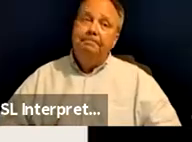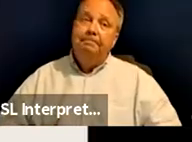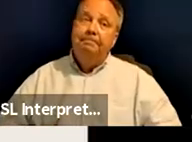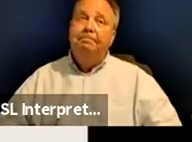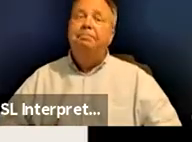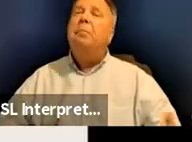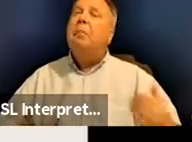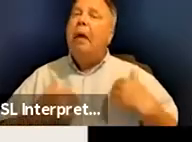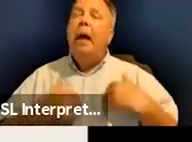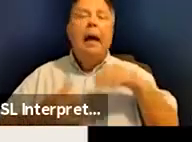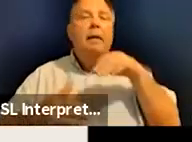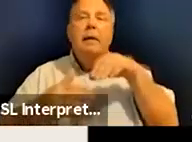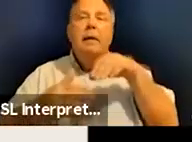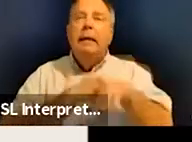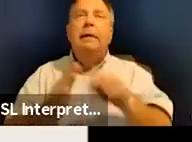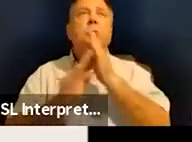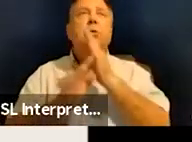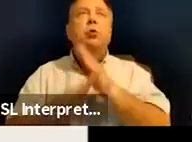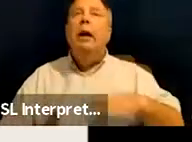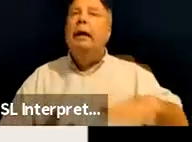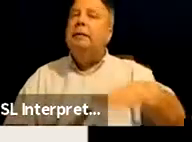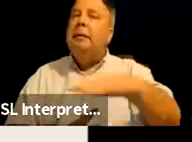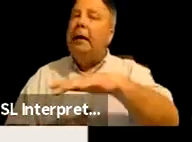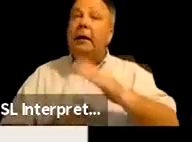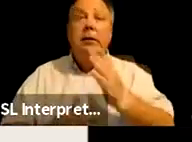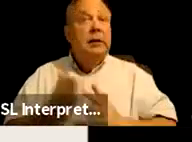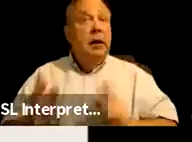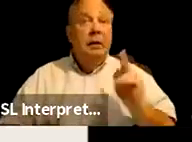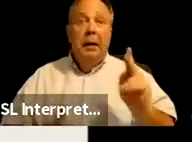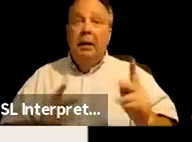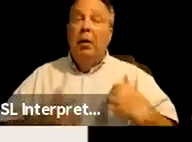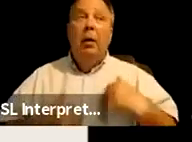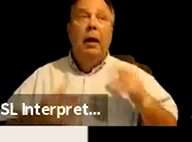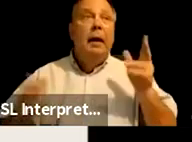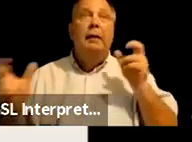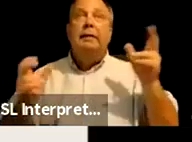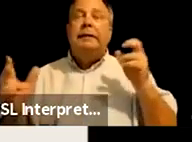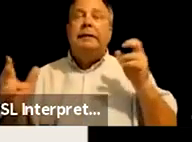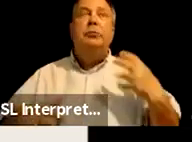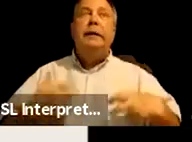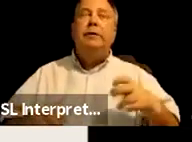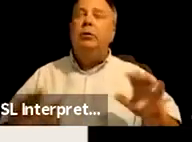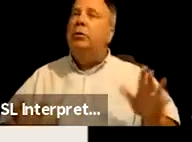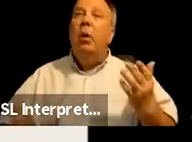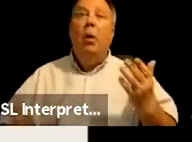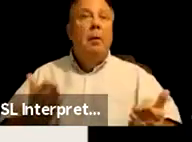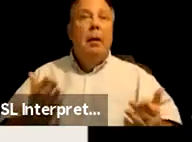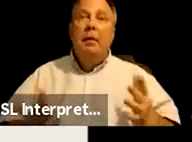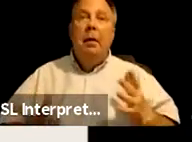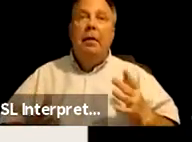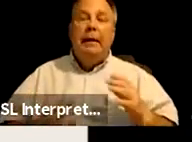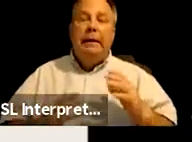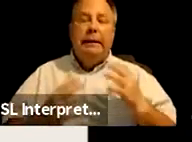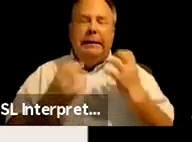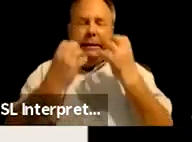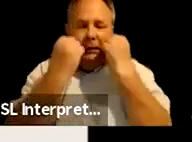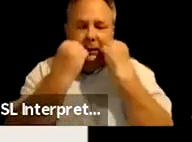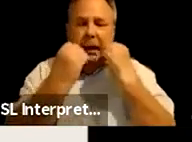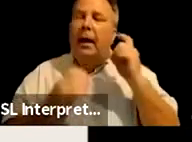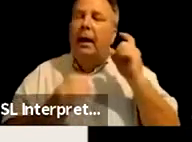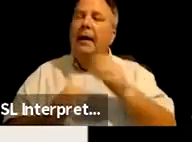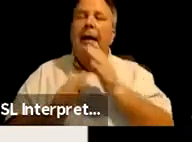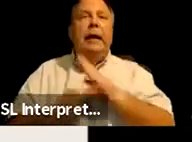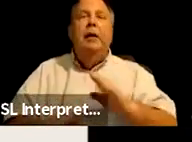Having access to quiet spaces because some people have sensory issues or maybe they get triggered and they just need a quiet